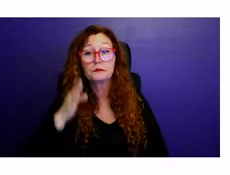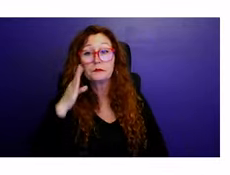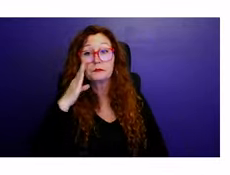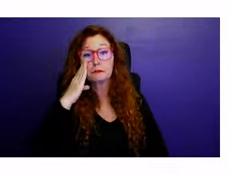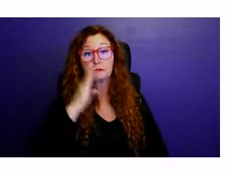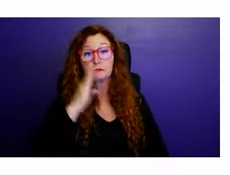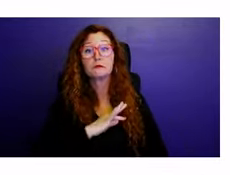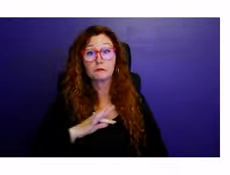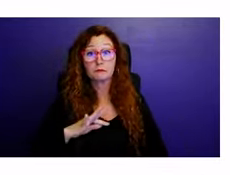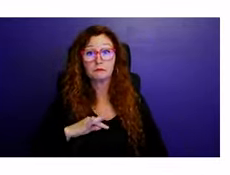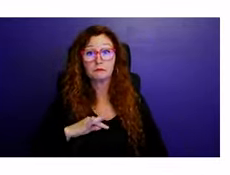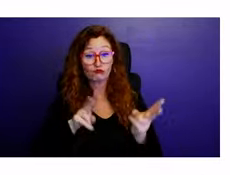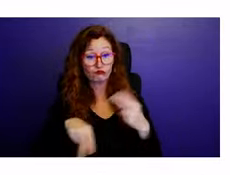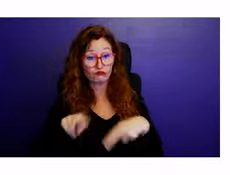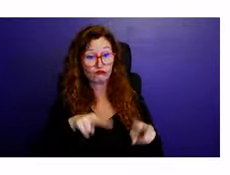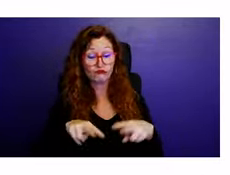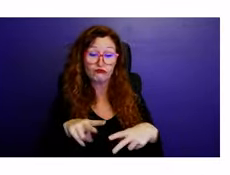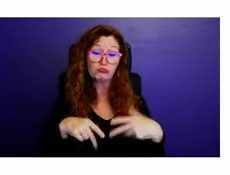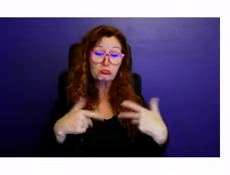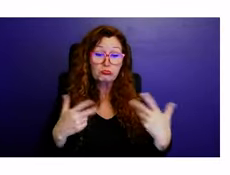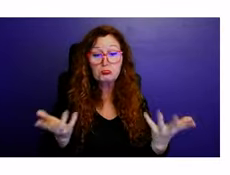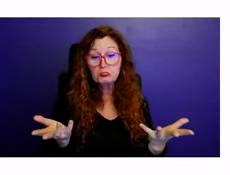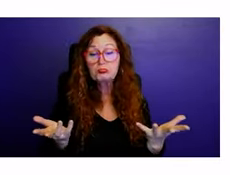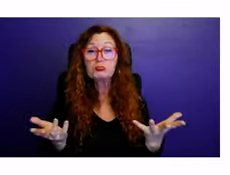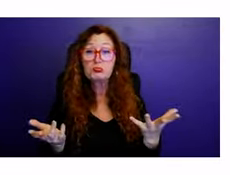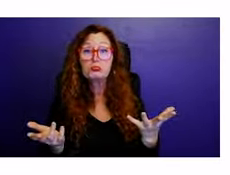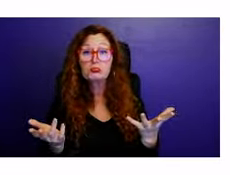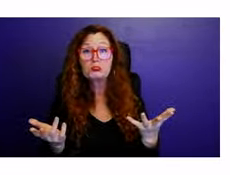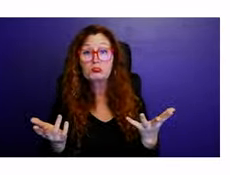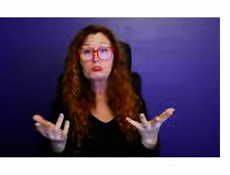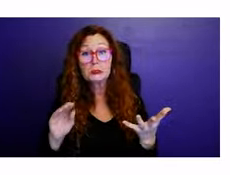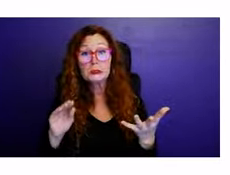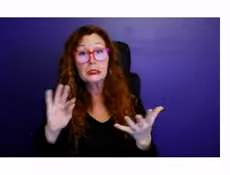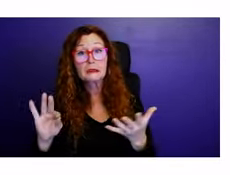it generally satisfies the variance review criteria of the LDRs.